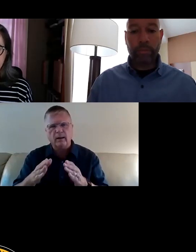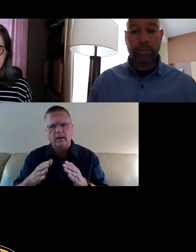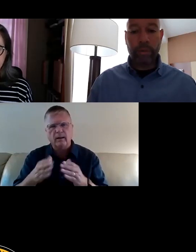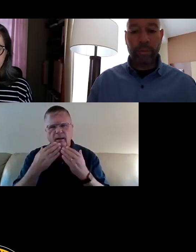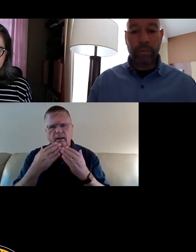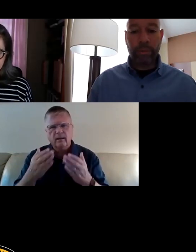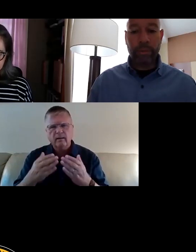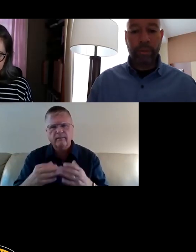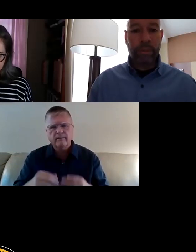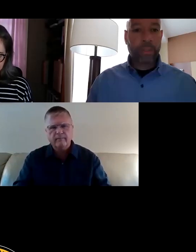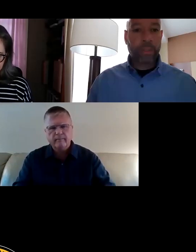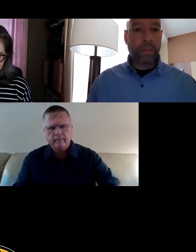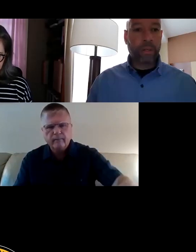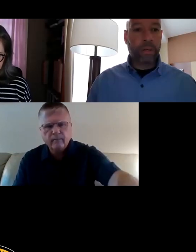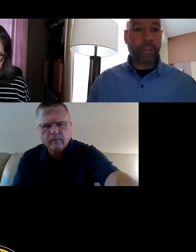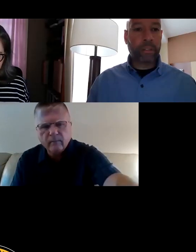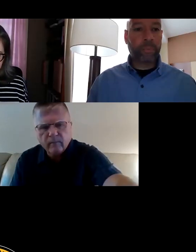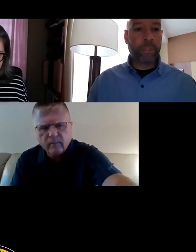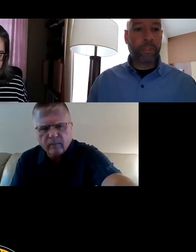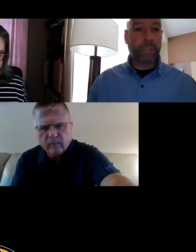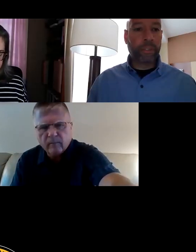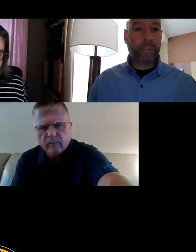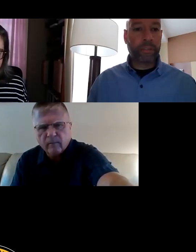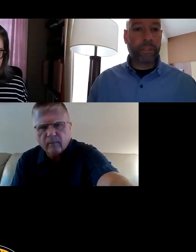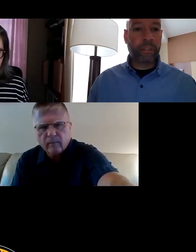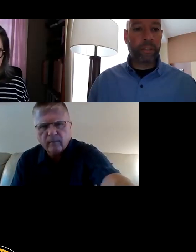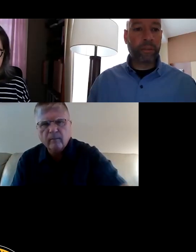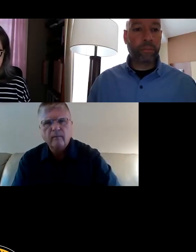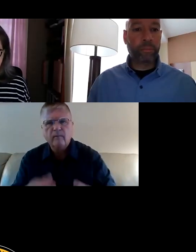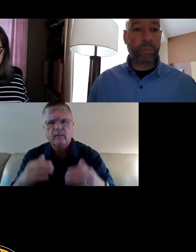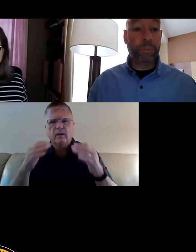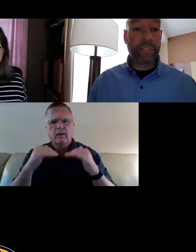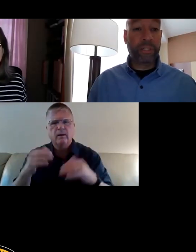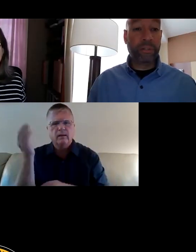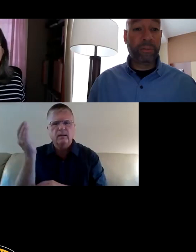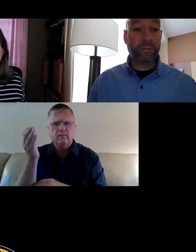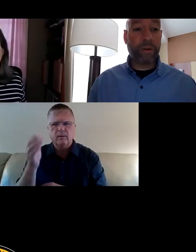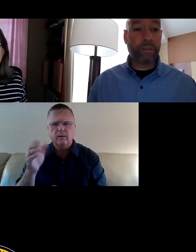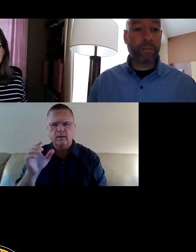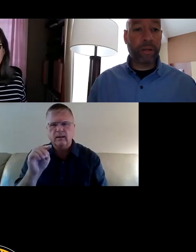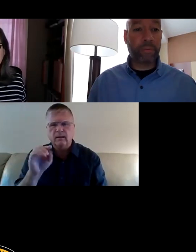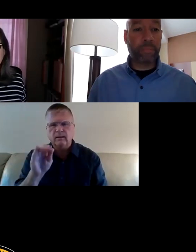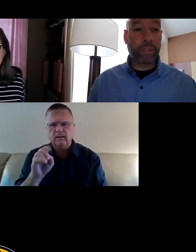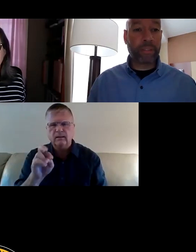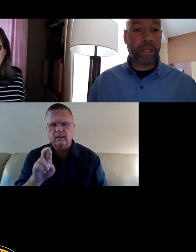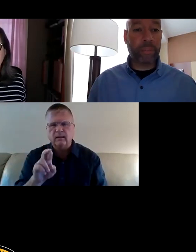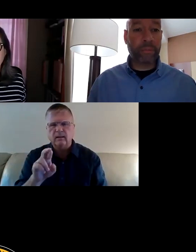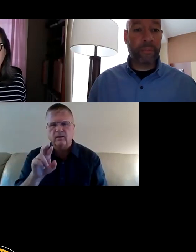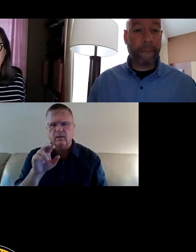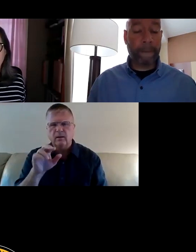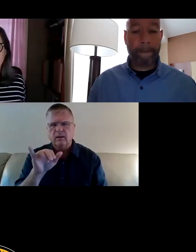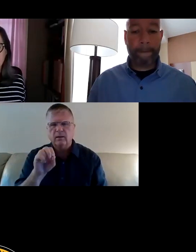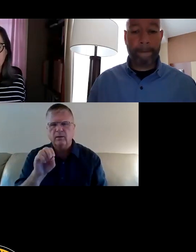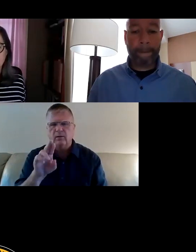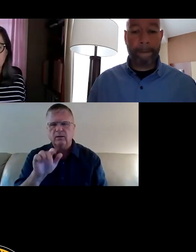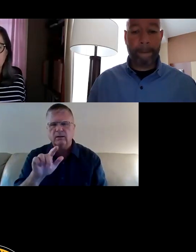Thank you very much. Our next speaker is Taylor Musil, followed by Rebecca Simon.